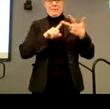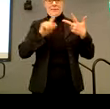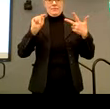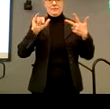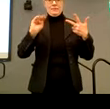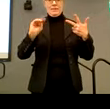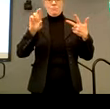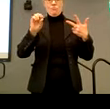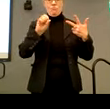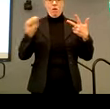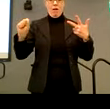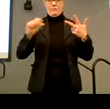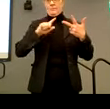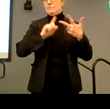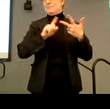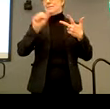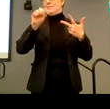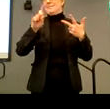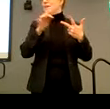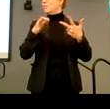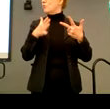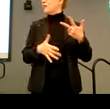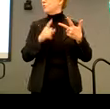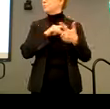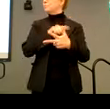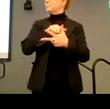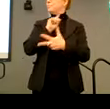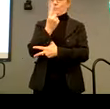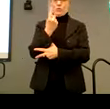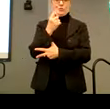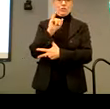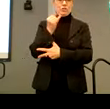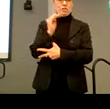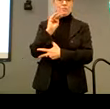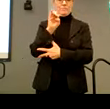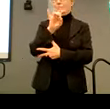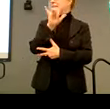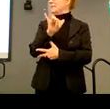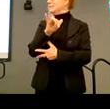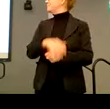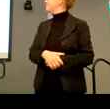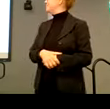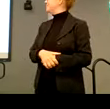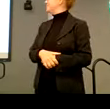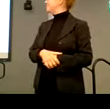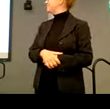So if I can invite Jim Feeney, the deputy, uh, town manager up, uh, I'll give you the floor.